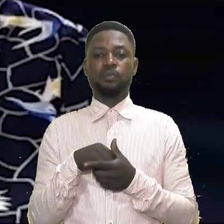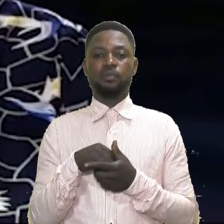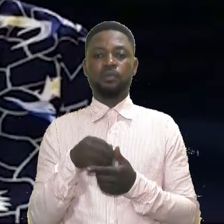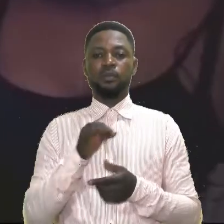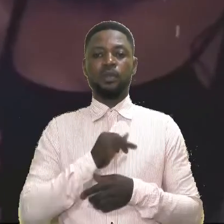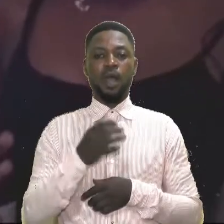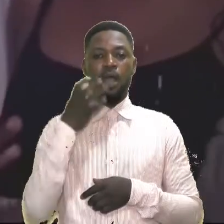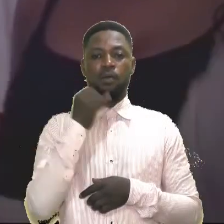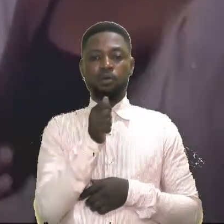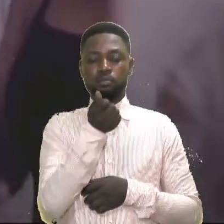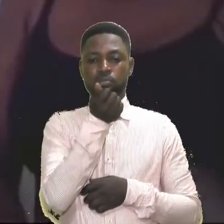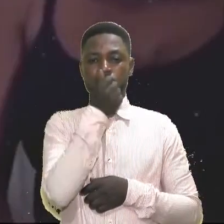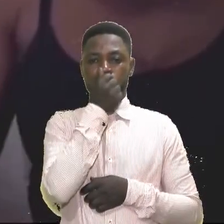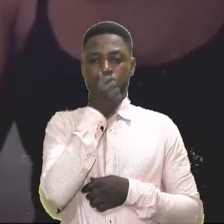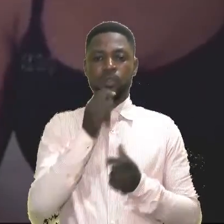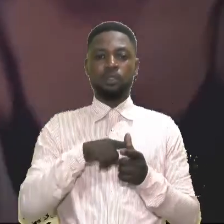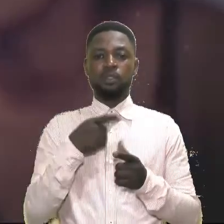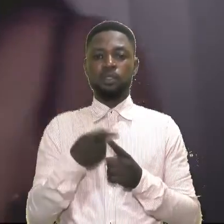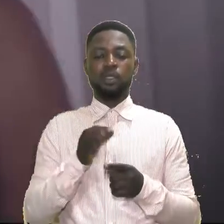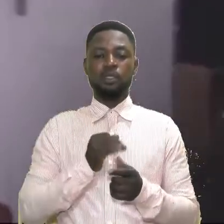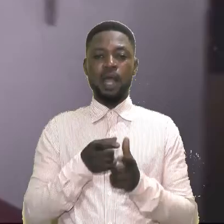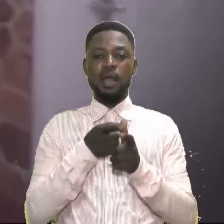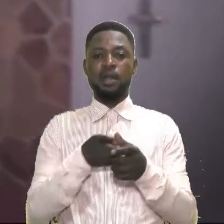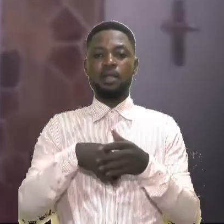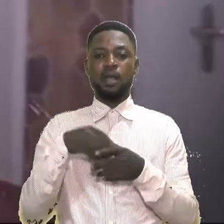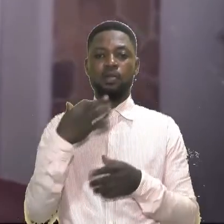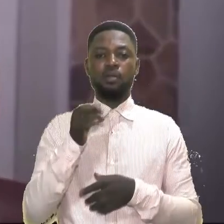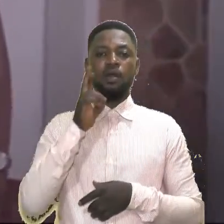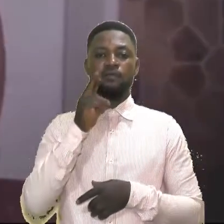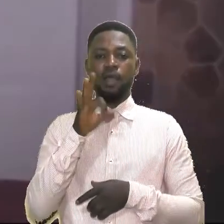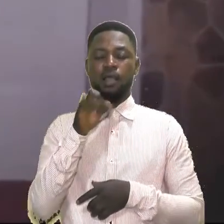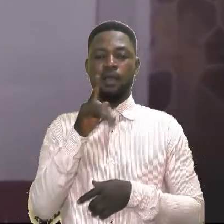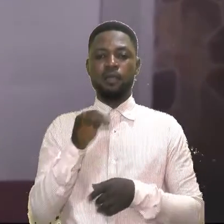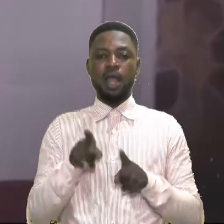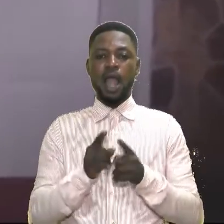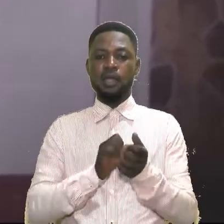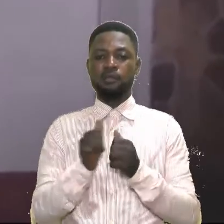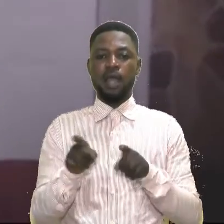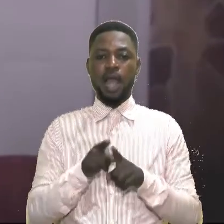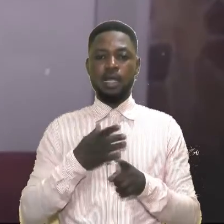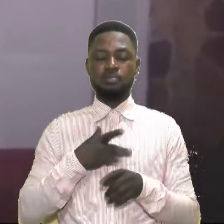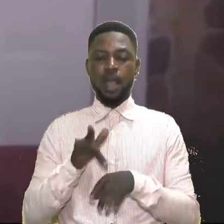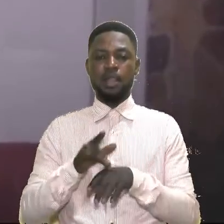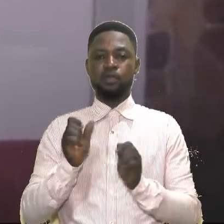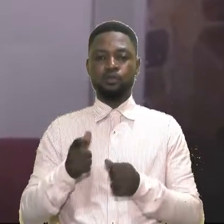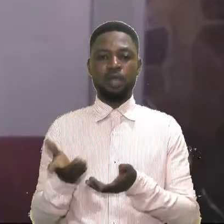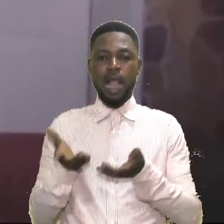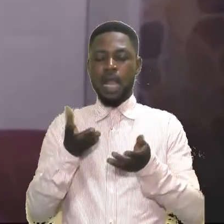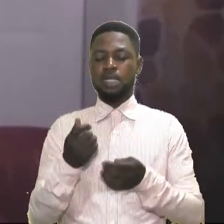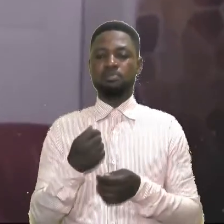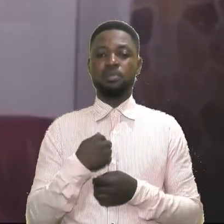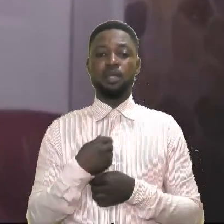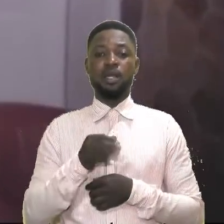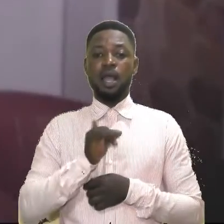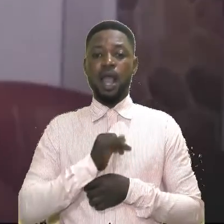I was dumbfounded. Then I ran out of her flat as fast as my legs could carry